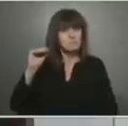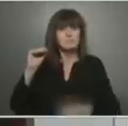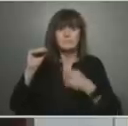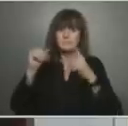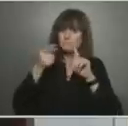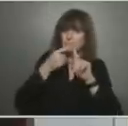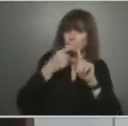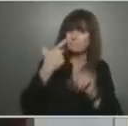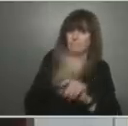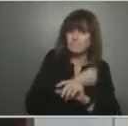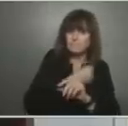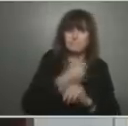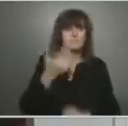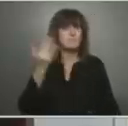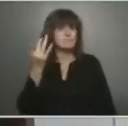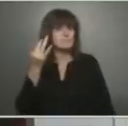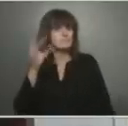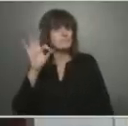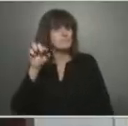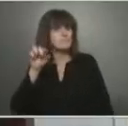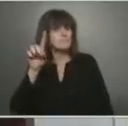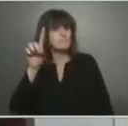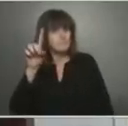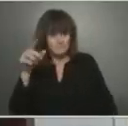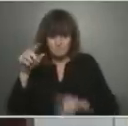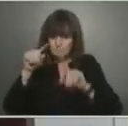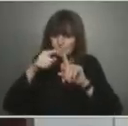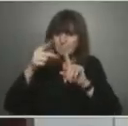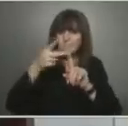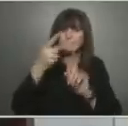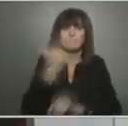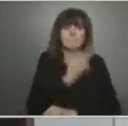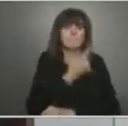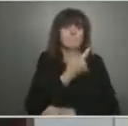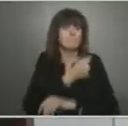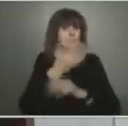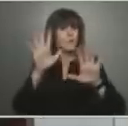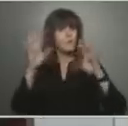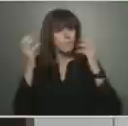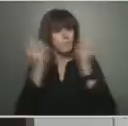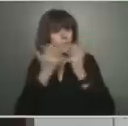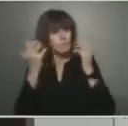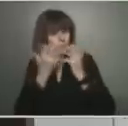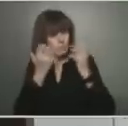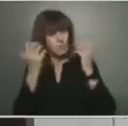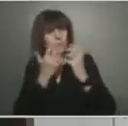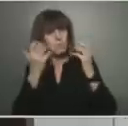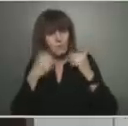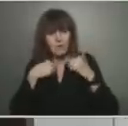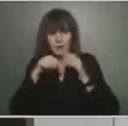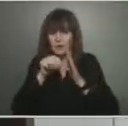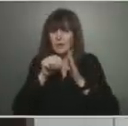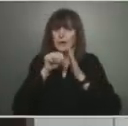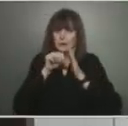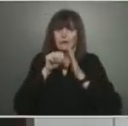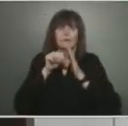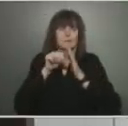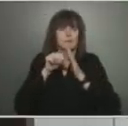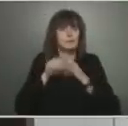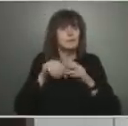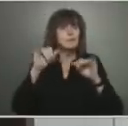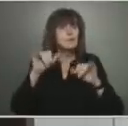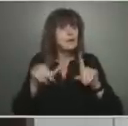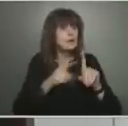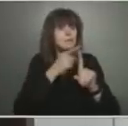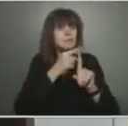are fully immunized, and this is a tremendous achievement. The efforts we are making to get shots in arms will help protect Ontarians against severe